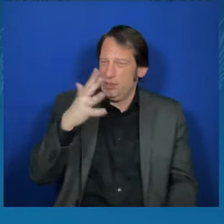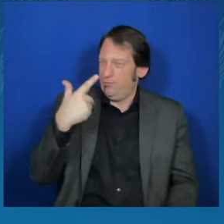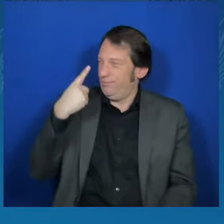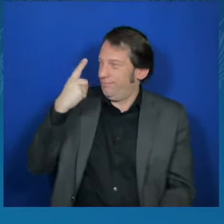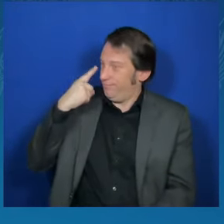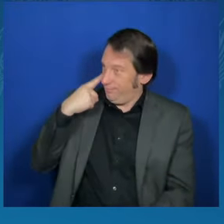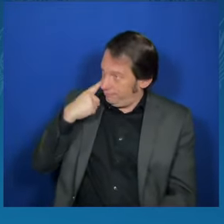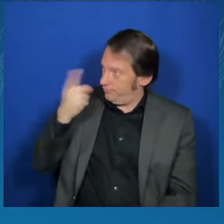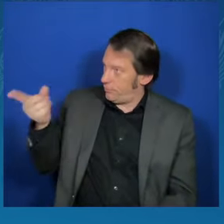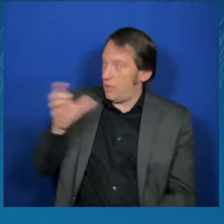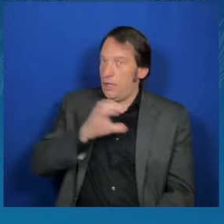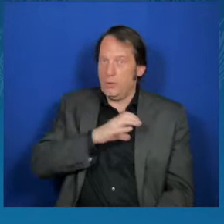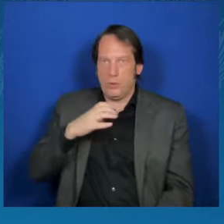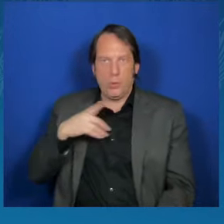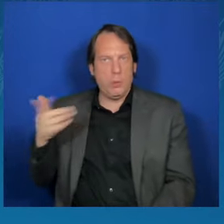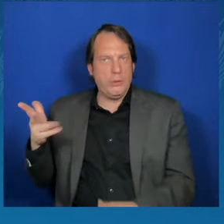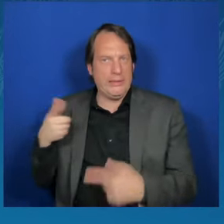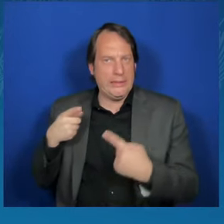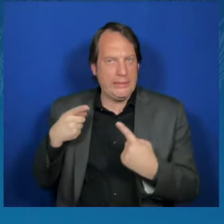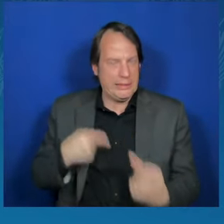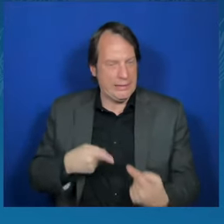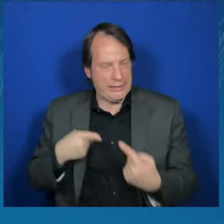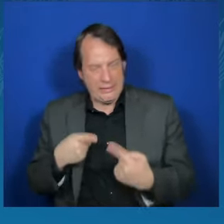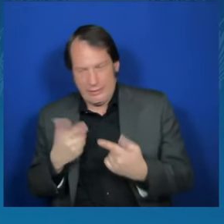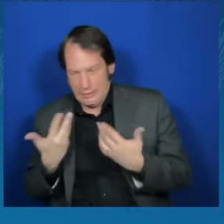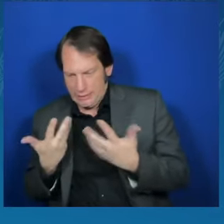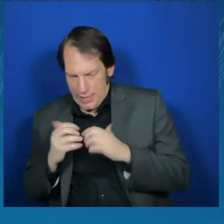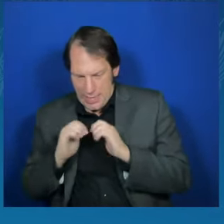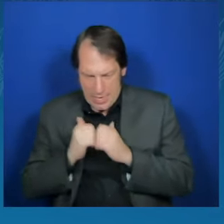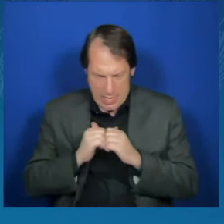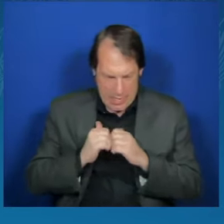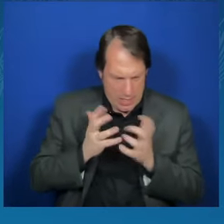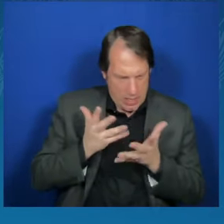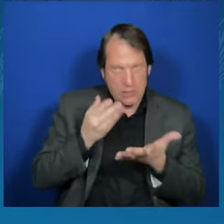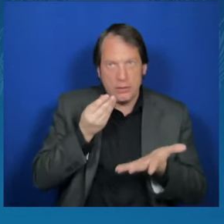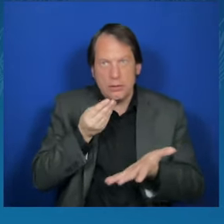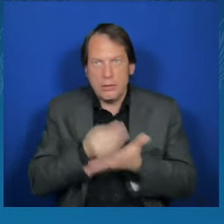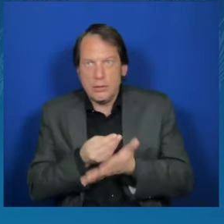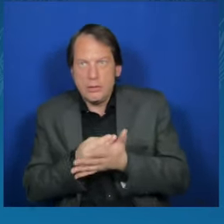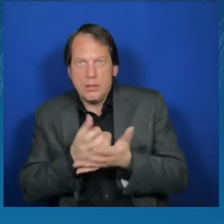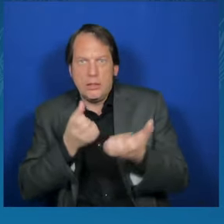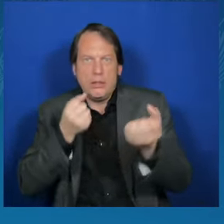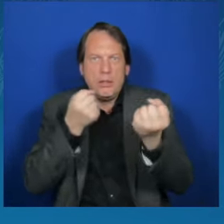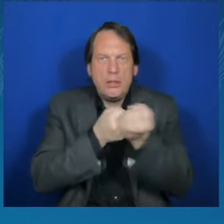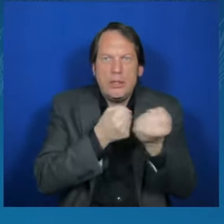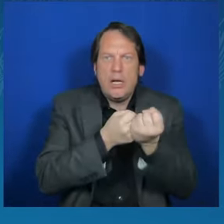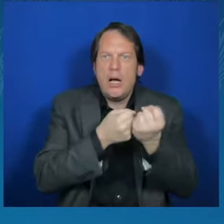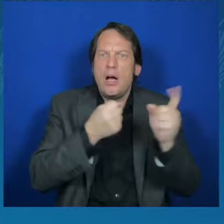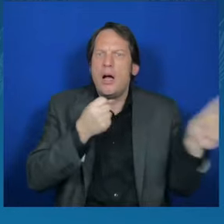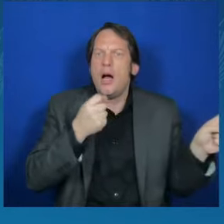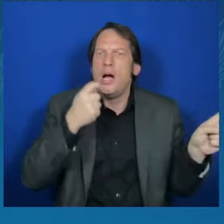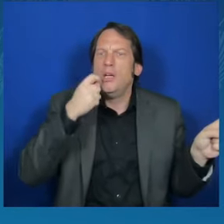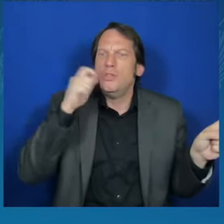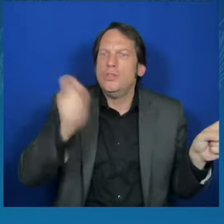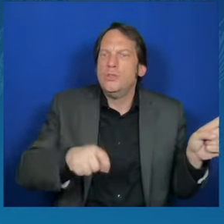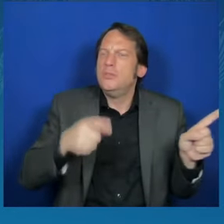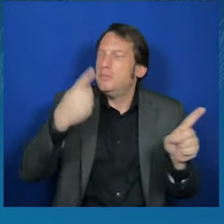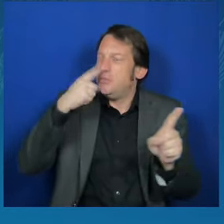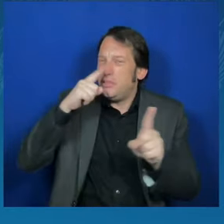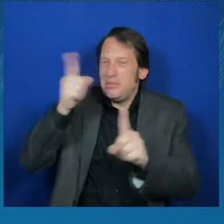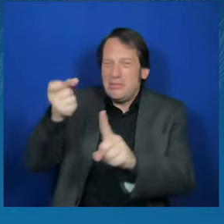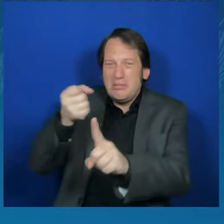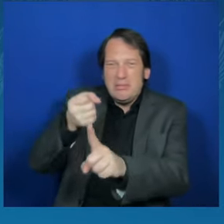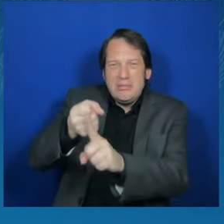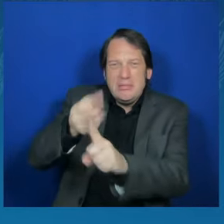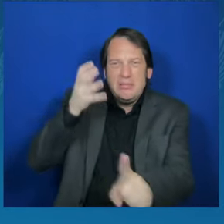assistance to Ukraine. Could you please elaborate on why such vital issue to us has been so postponed and whether the